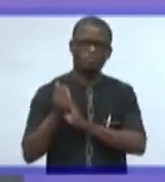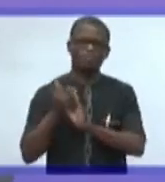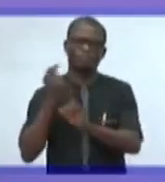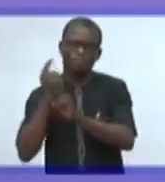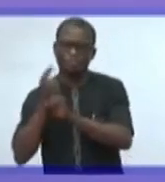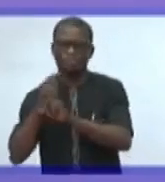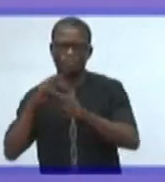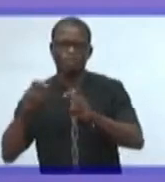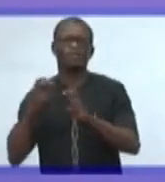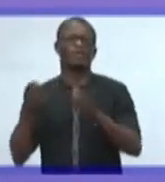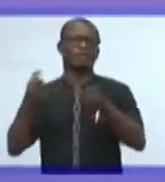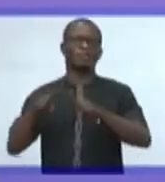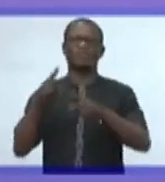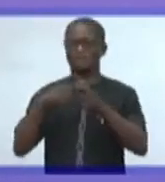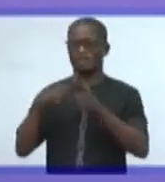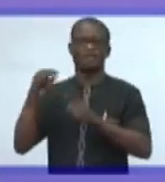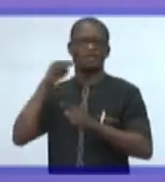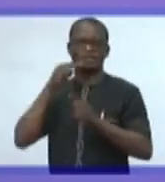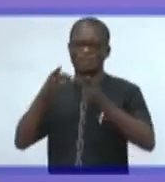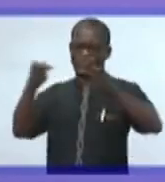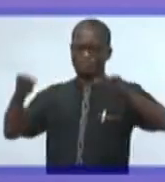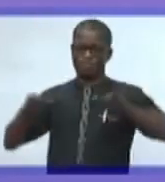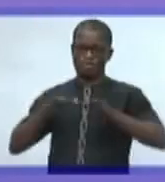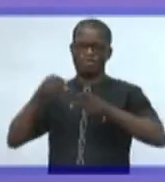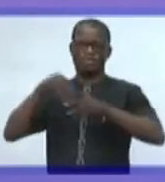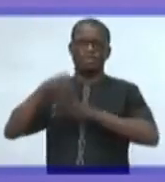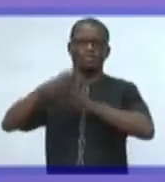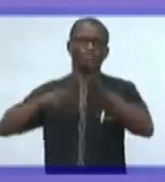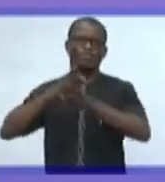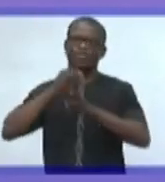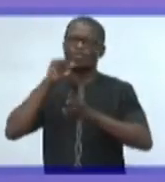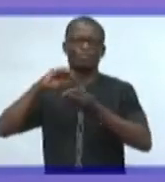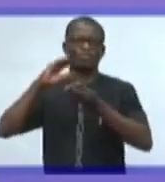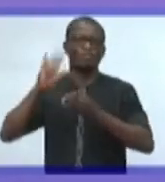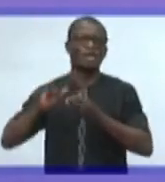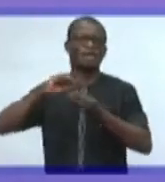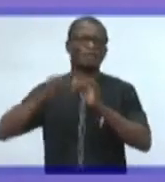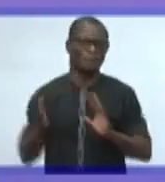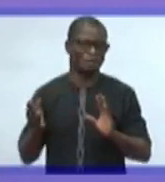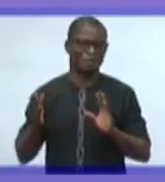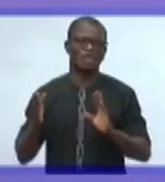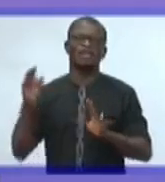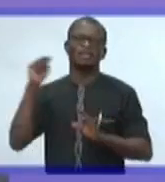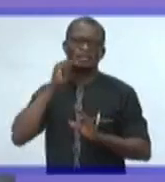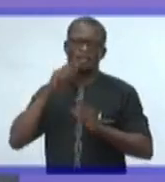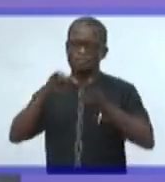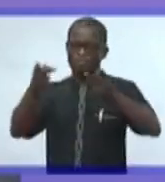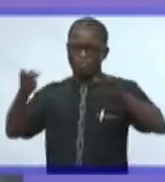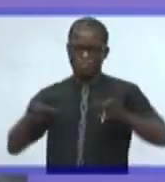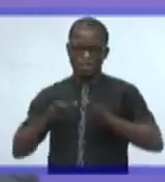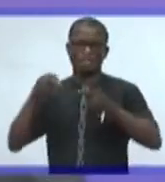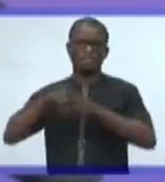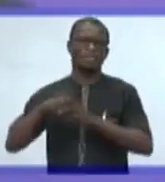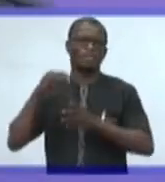Then Nigeria's position in the world is not only going to be by population. Nigeria's position in the world will begin to